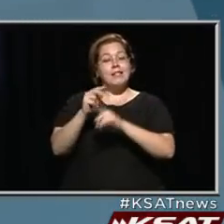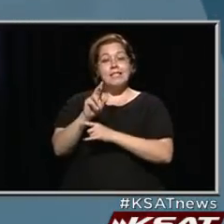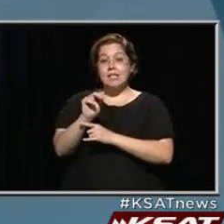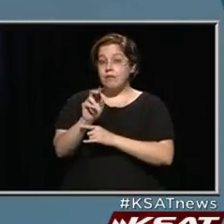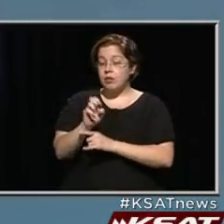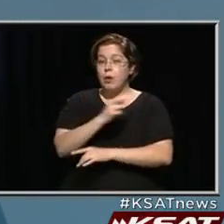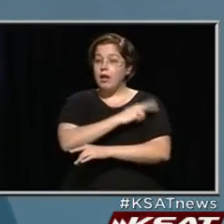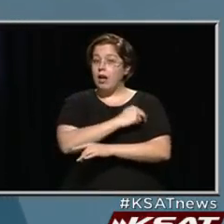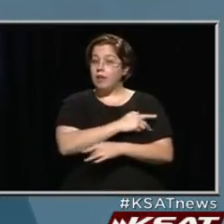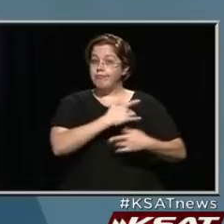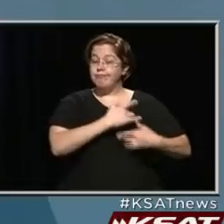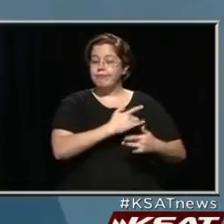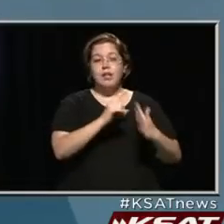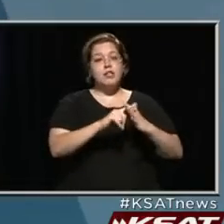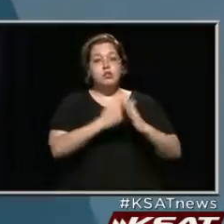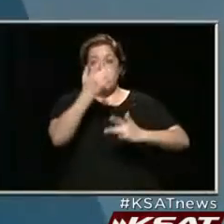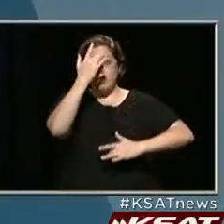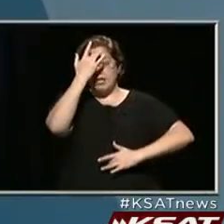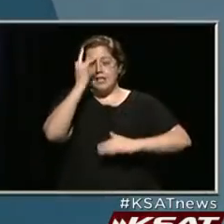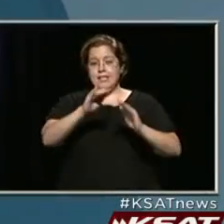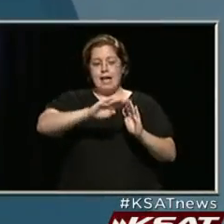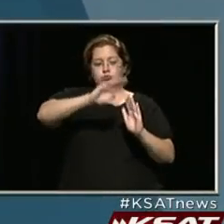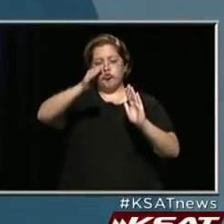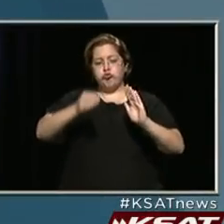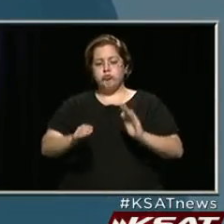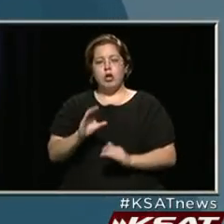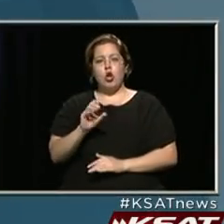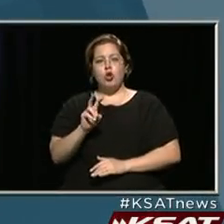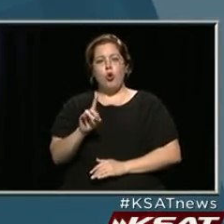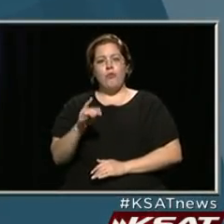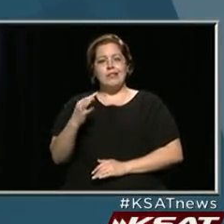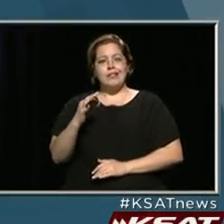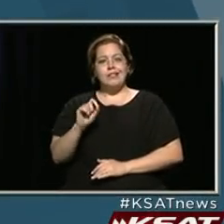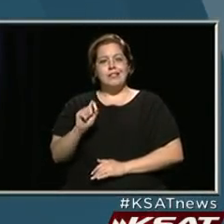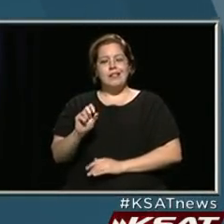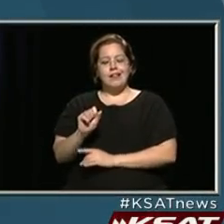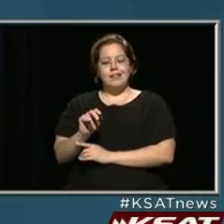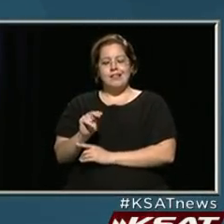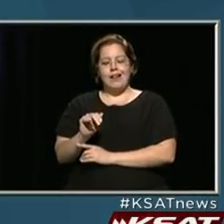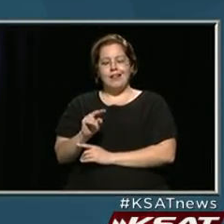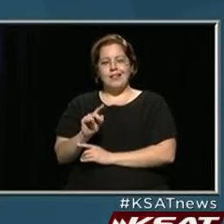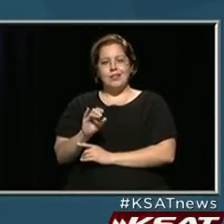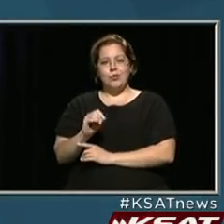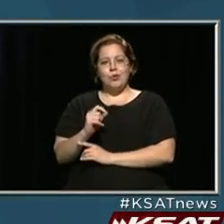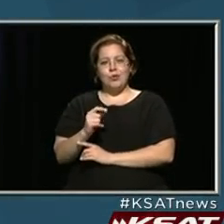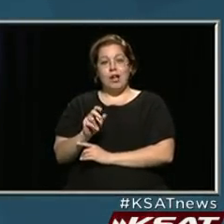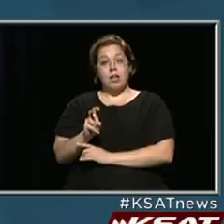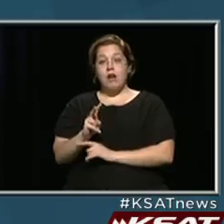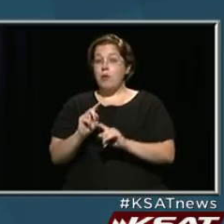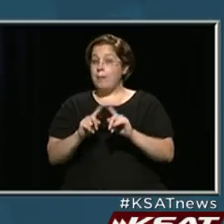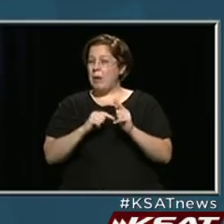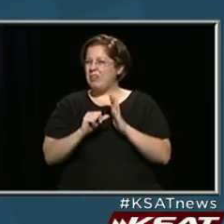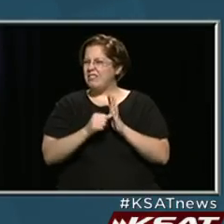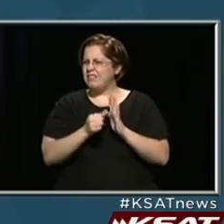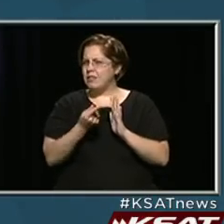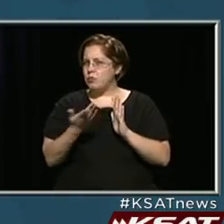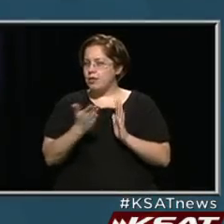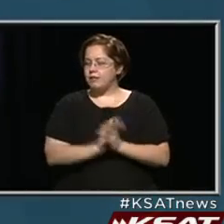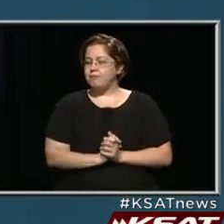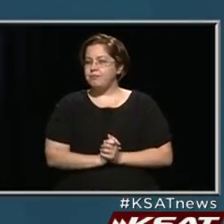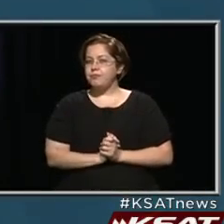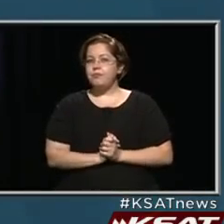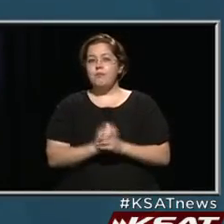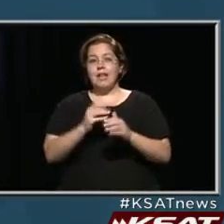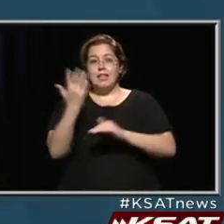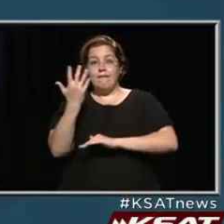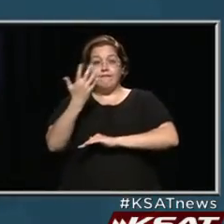hospital trends, and onset of illness at epicurve at covid19.sanantonio.gov. But I did want to point out one thing. In